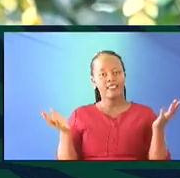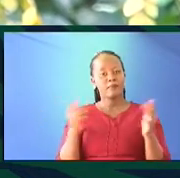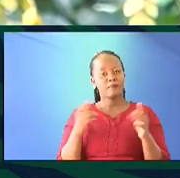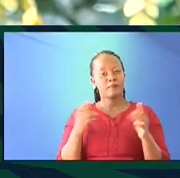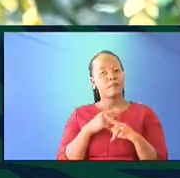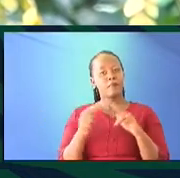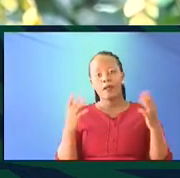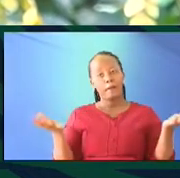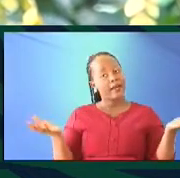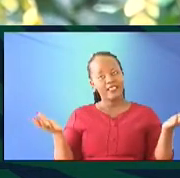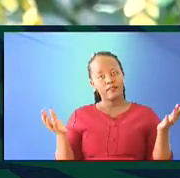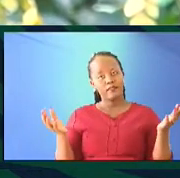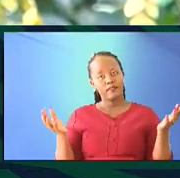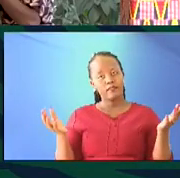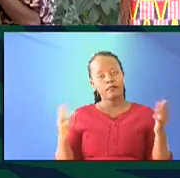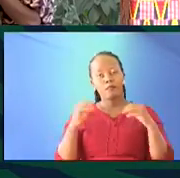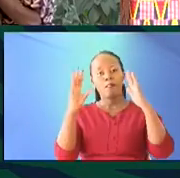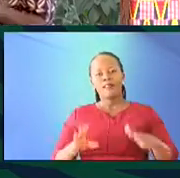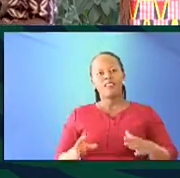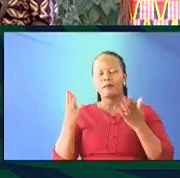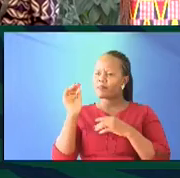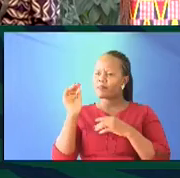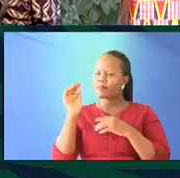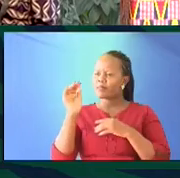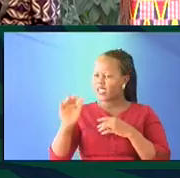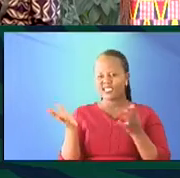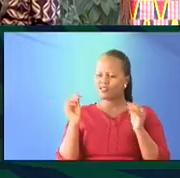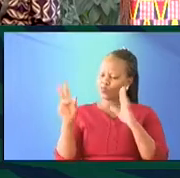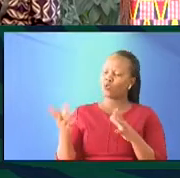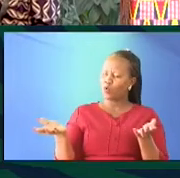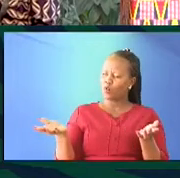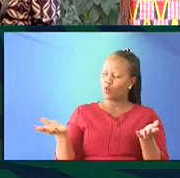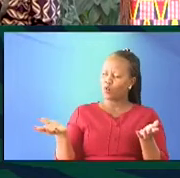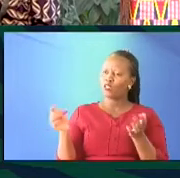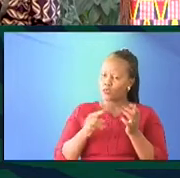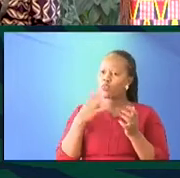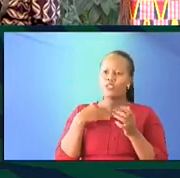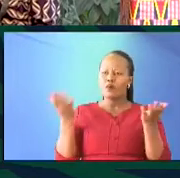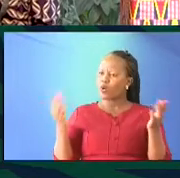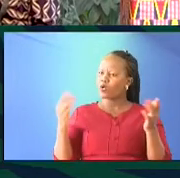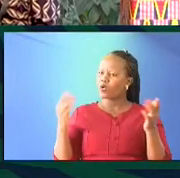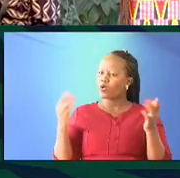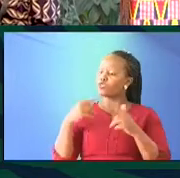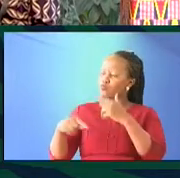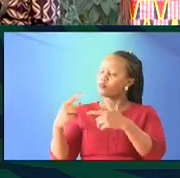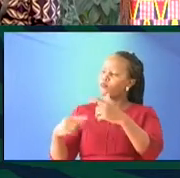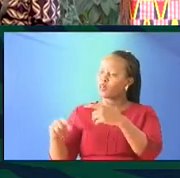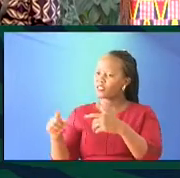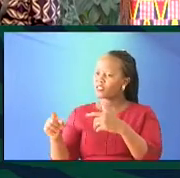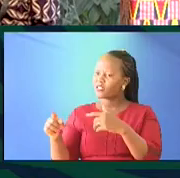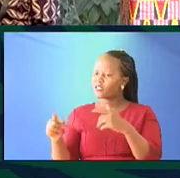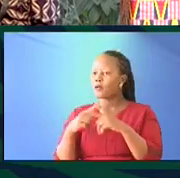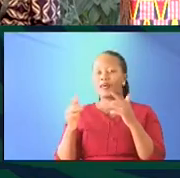the teachers. But then, the teachers might ask, well, we want to progress it,